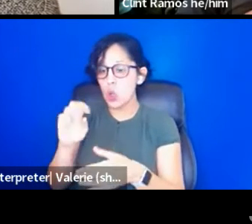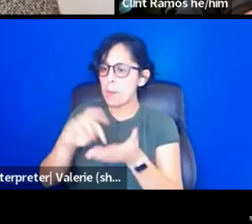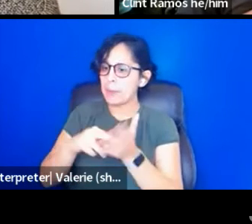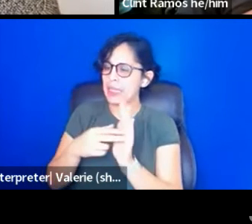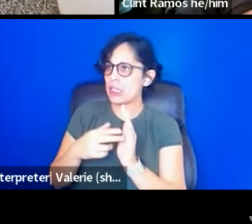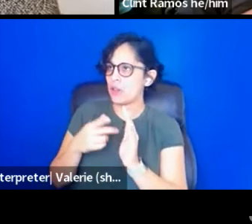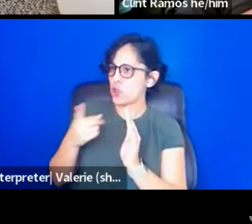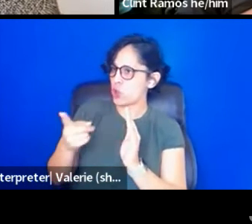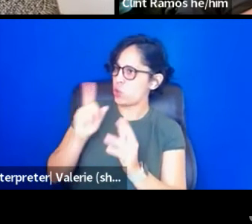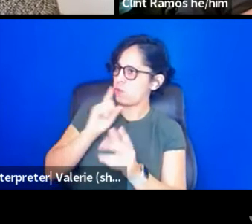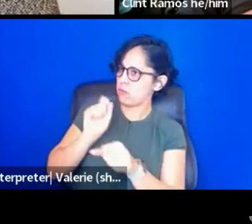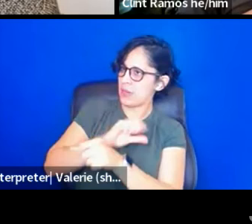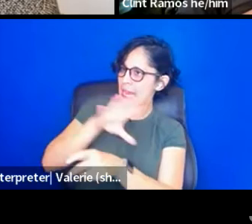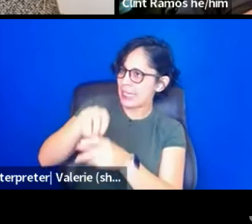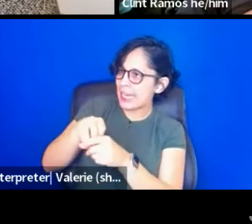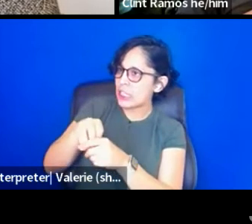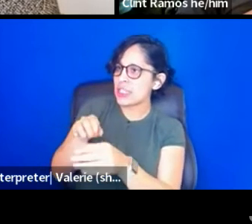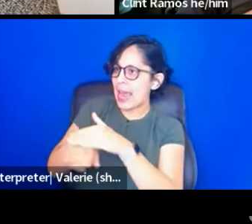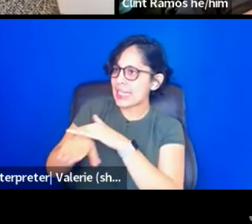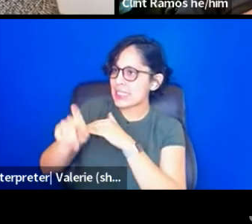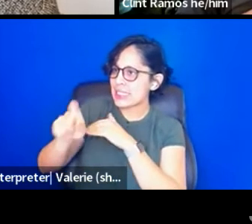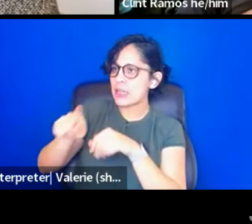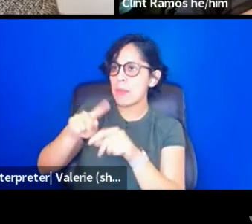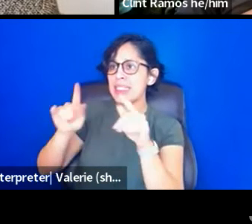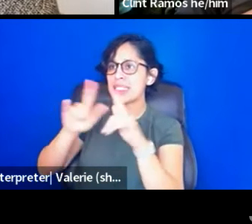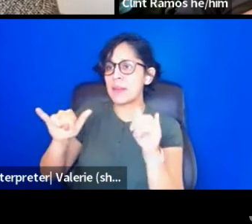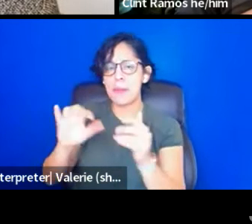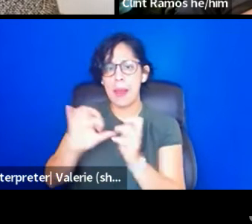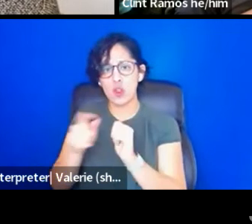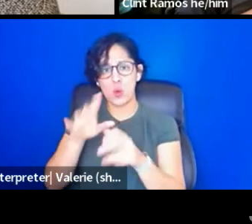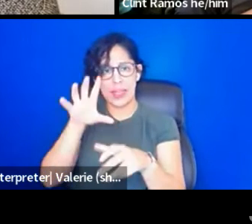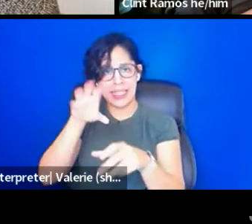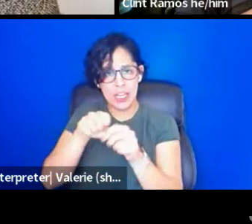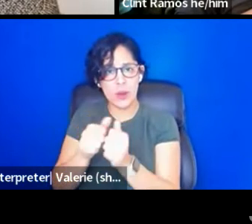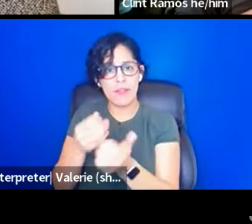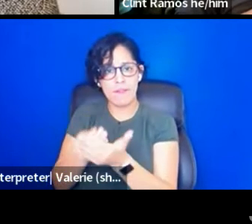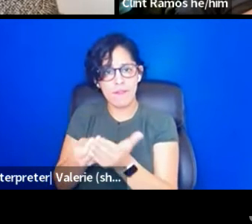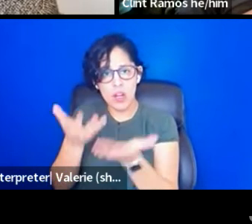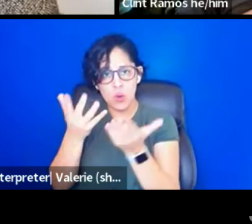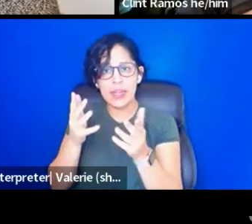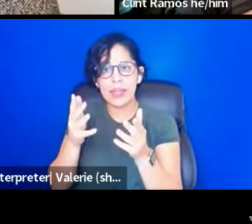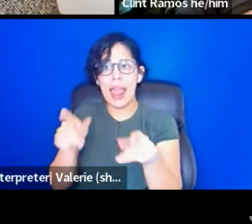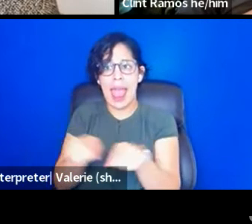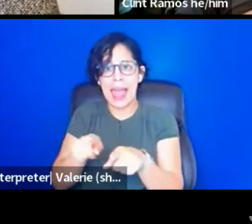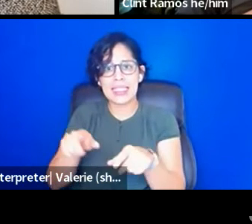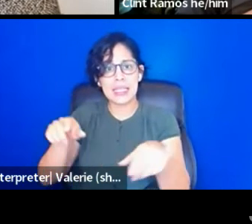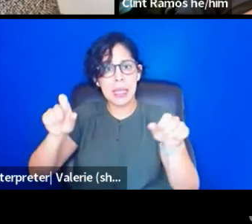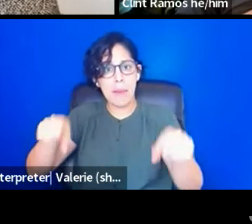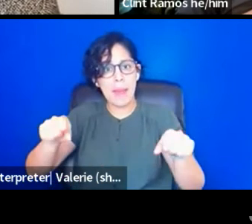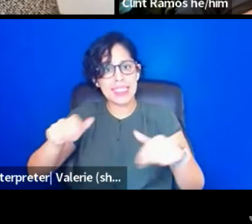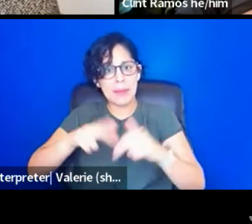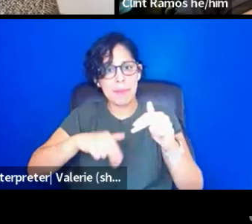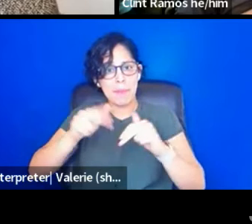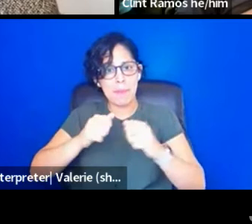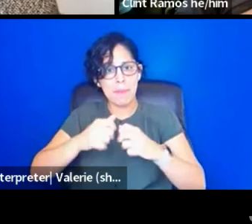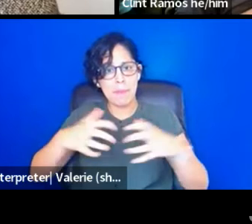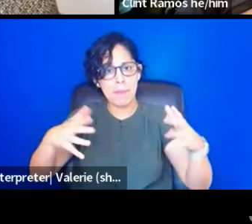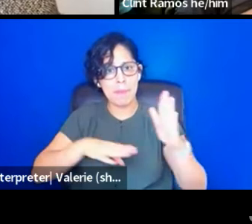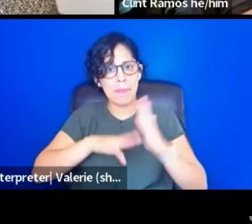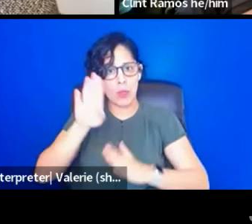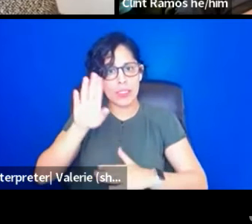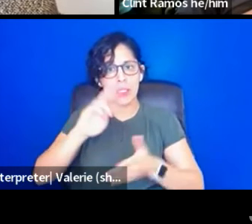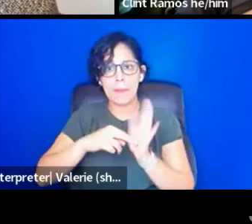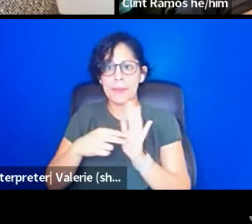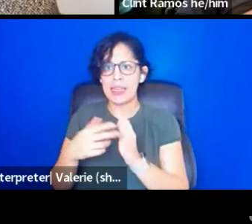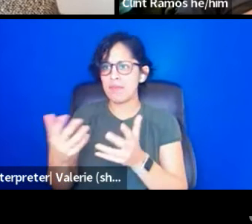have to believe it yourself, but engage in your donation and fundraising as capacity building, drawing more people in to support the